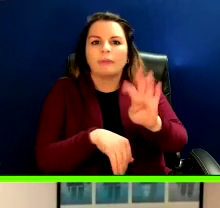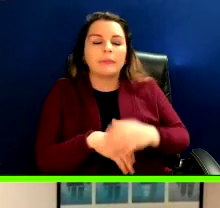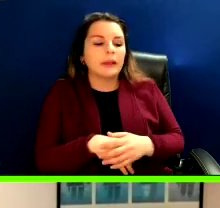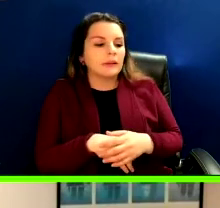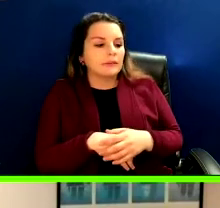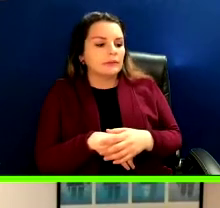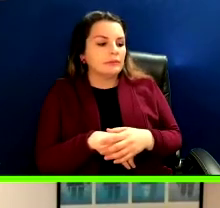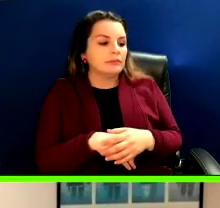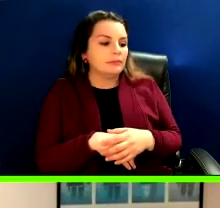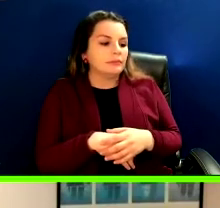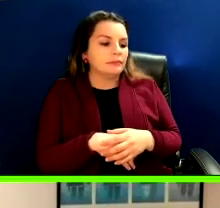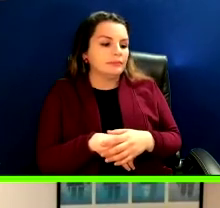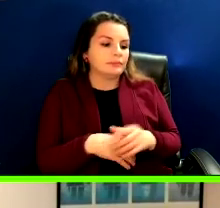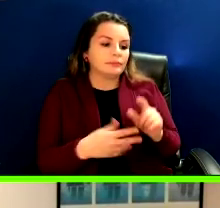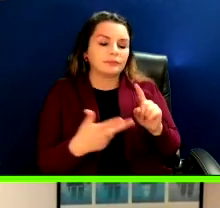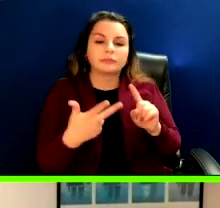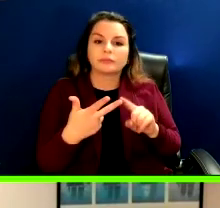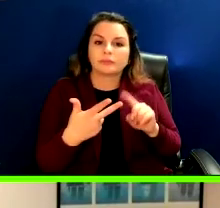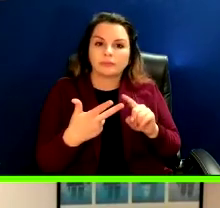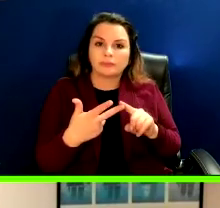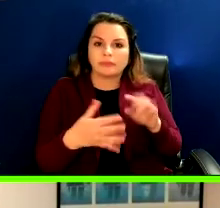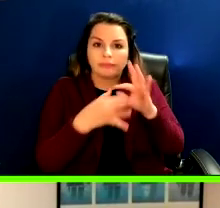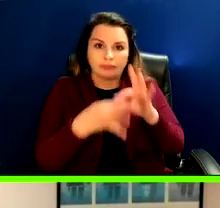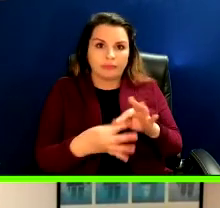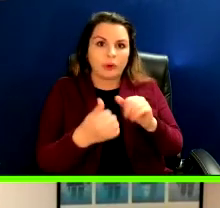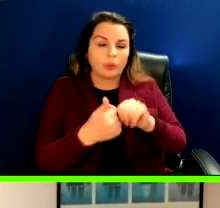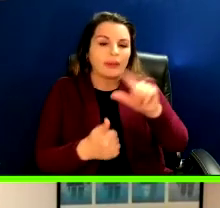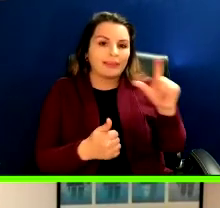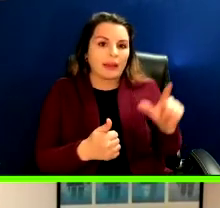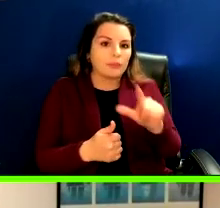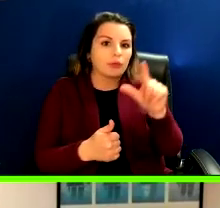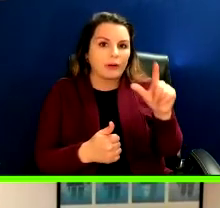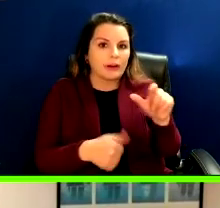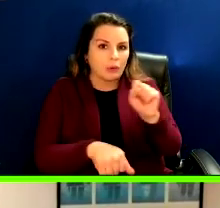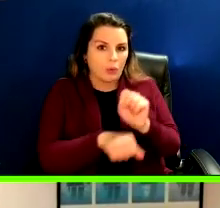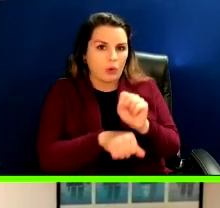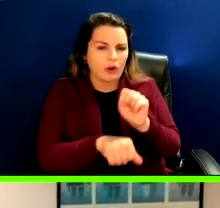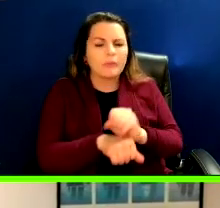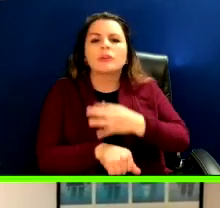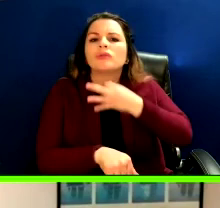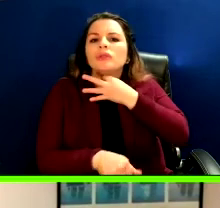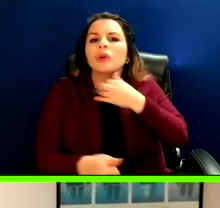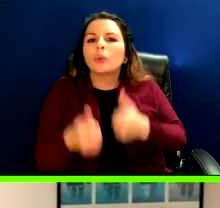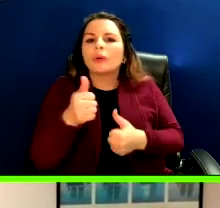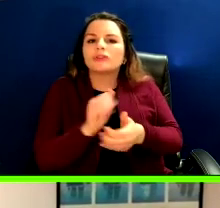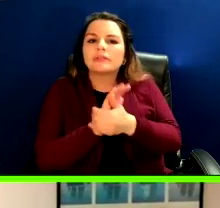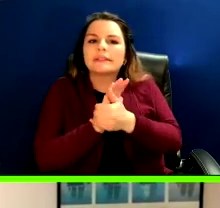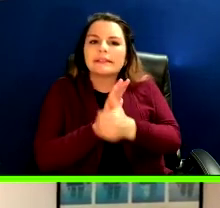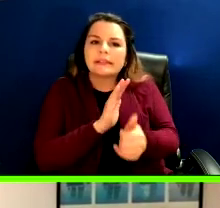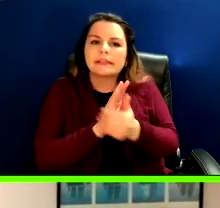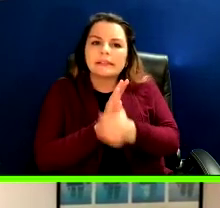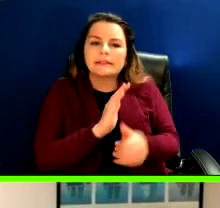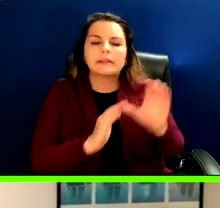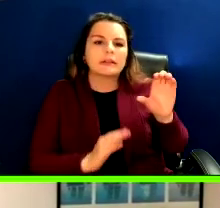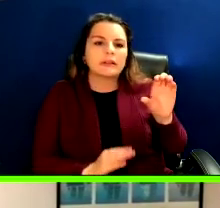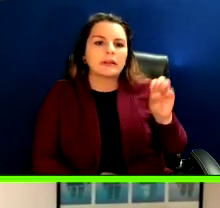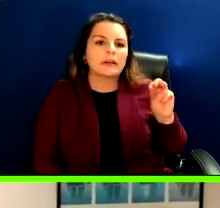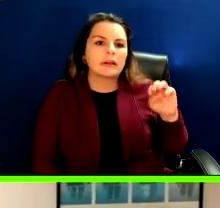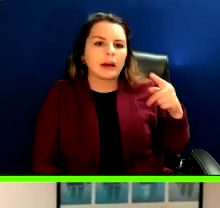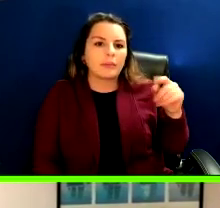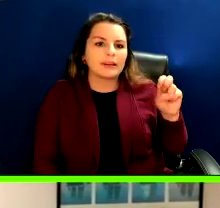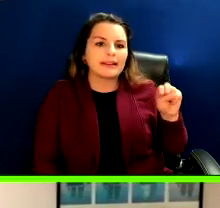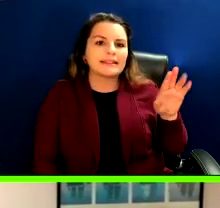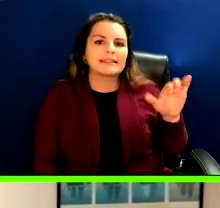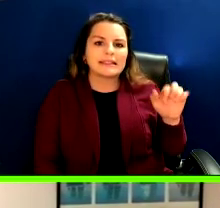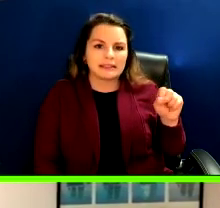the question is specific about librarianship. What kinds of competencies do that library and information science professionals